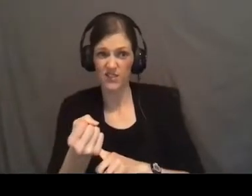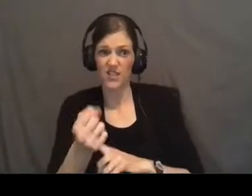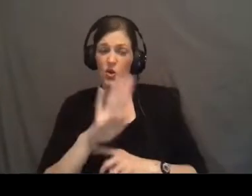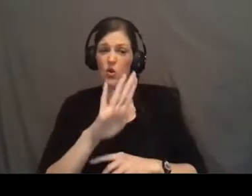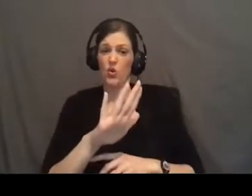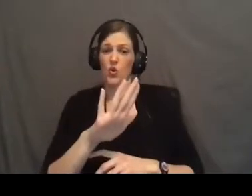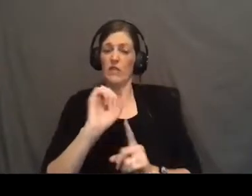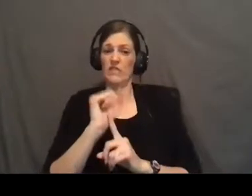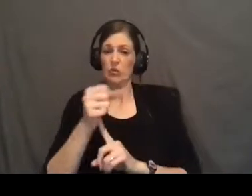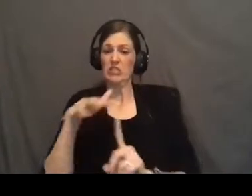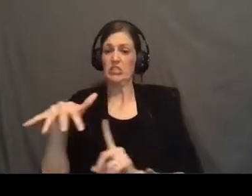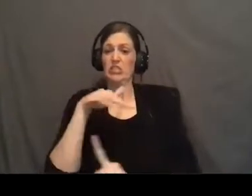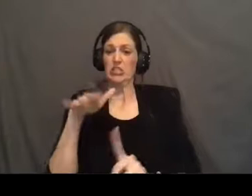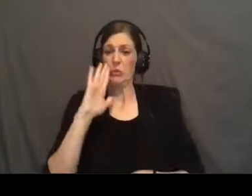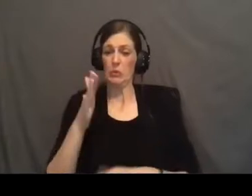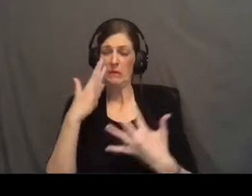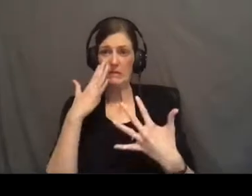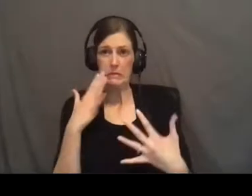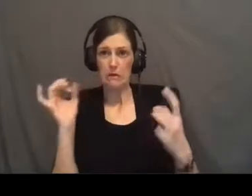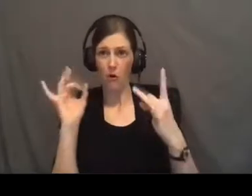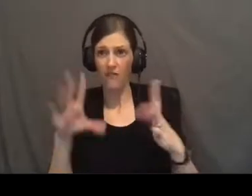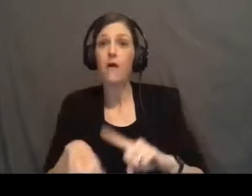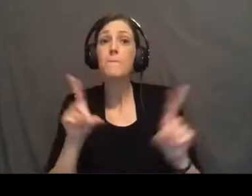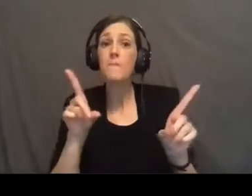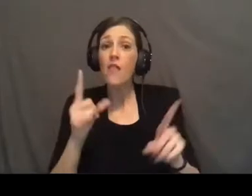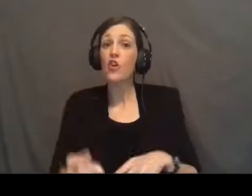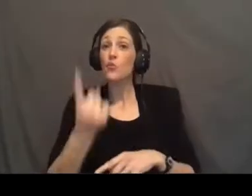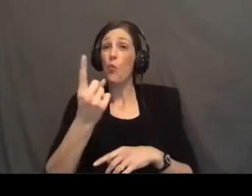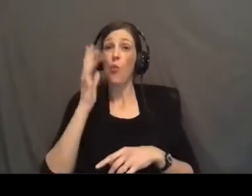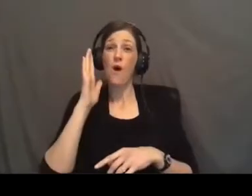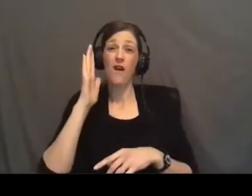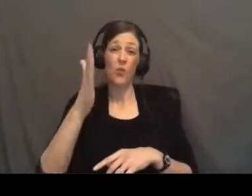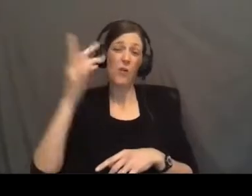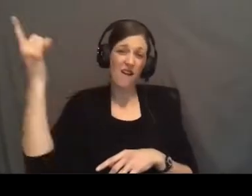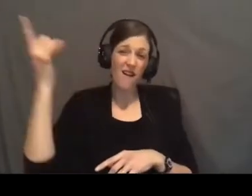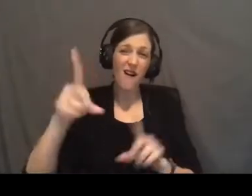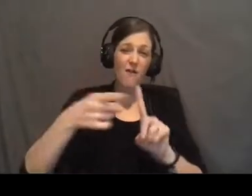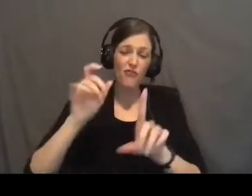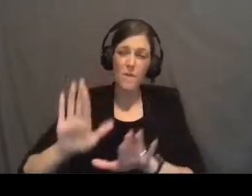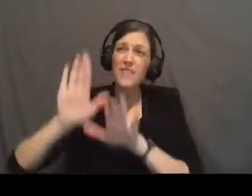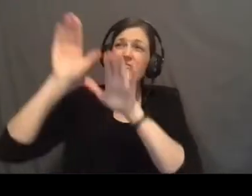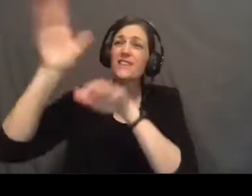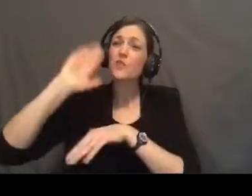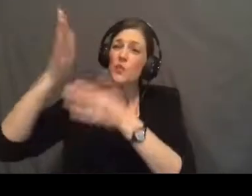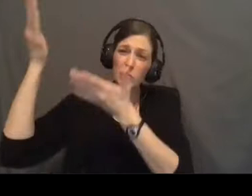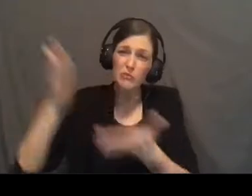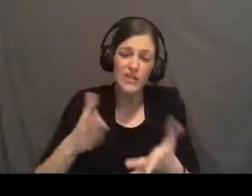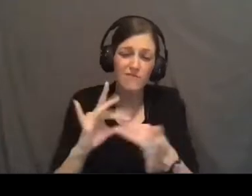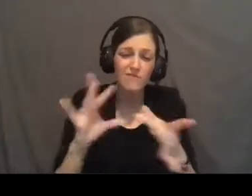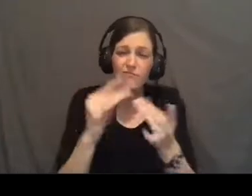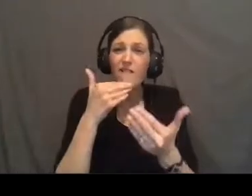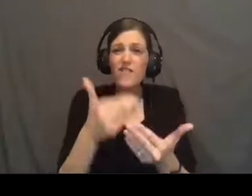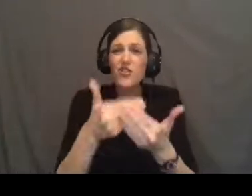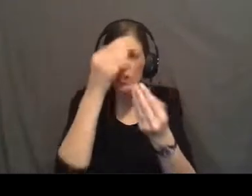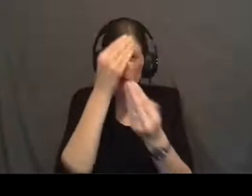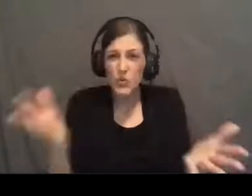circumstances are going to be bleak. But listen, there's going to be one that's going to come from the hills and he's going to bring a message of good news. And when you